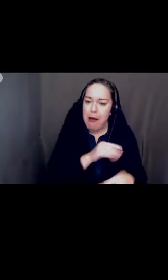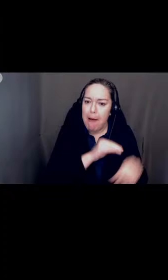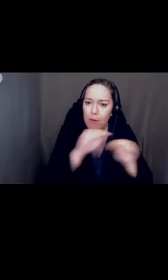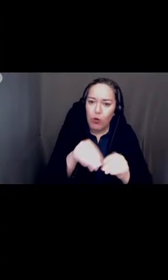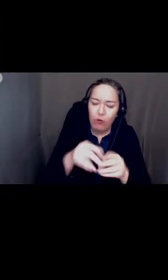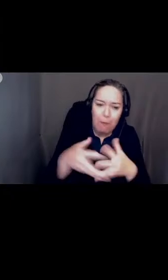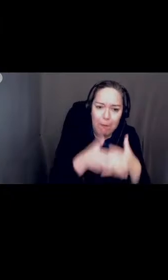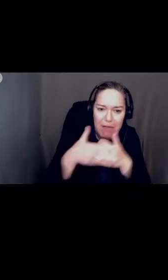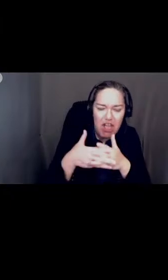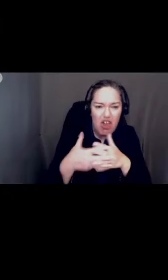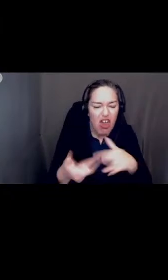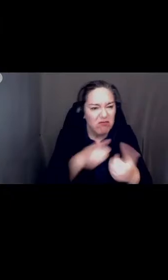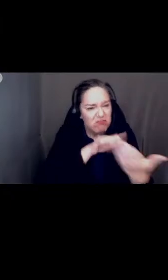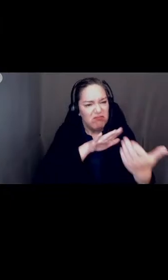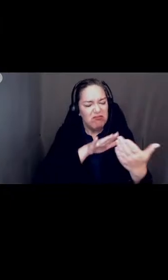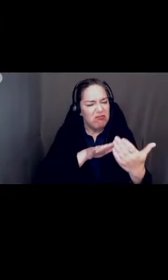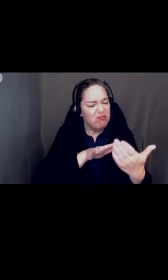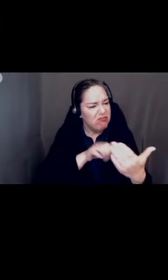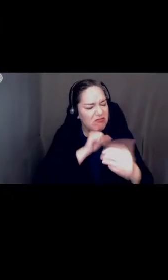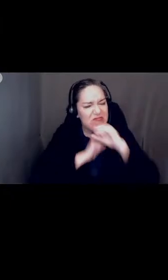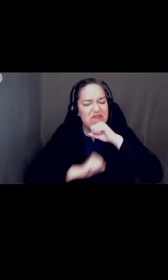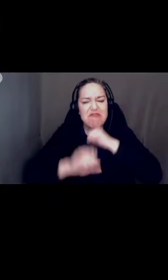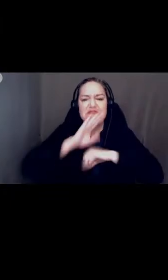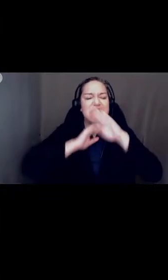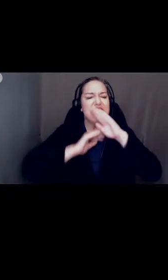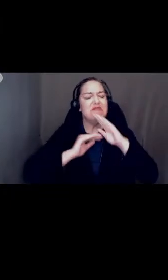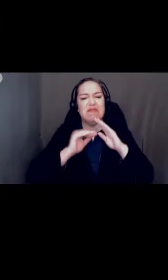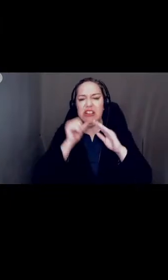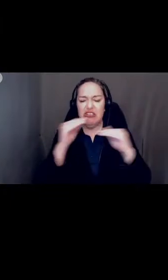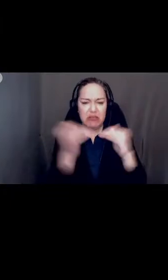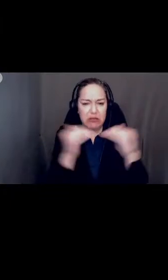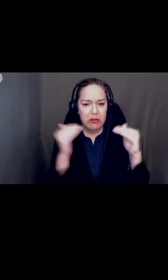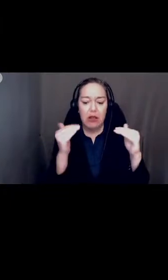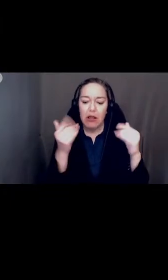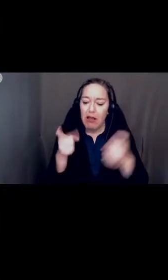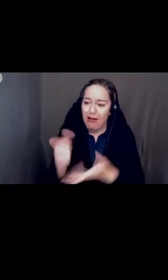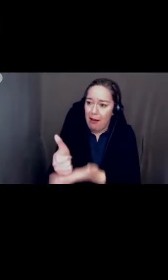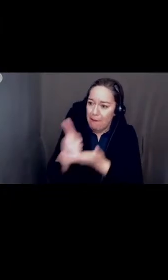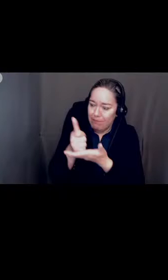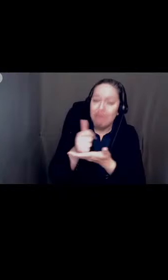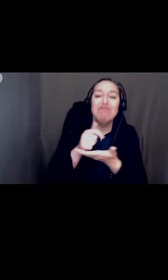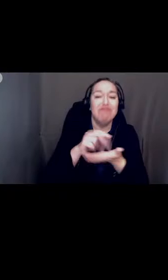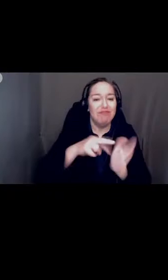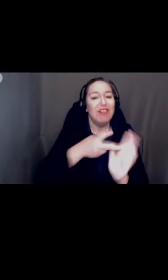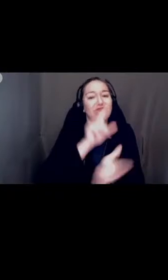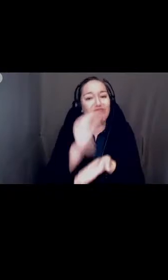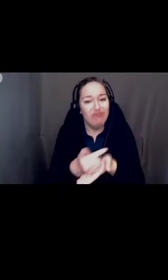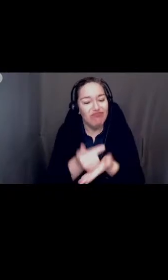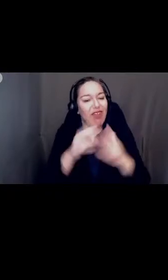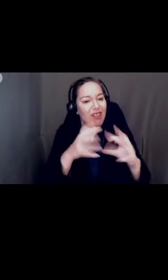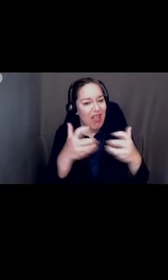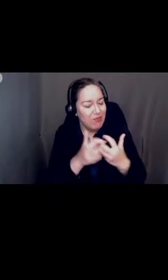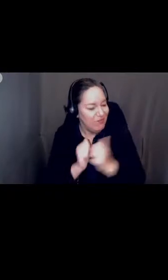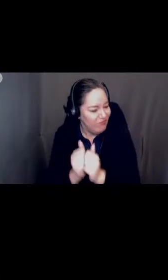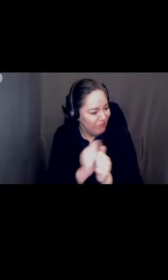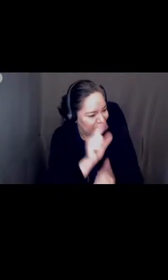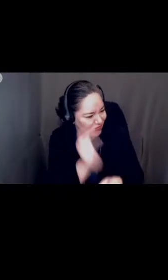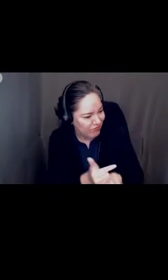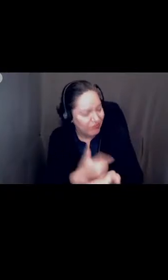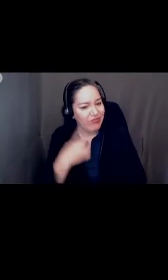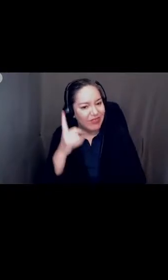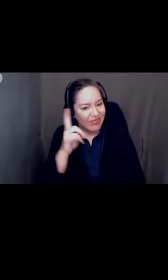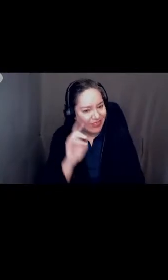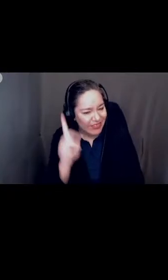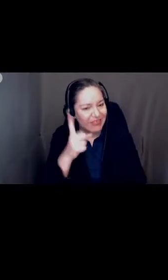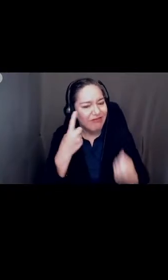injustices however though the support of dr strikwarda i was able to graduate with my classmates dr strikwarda is someone that can